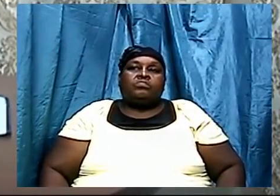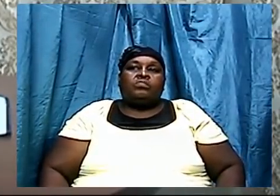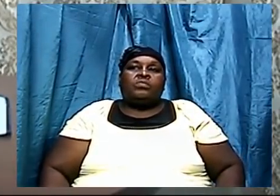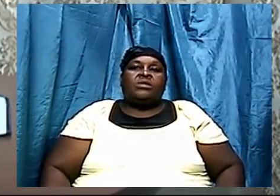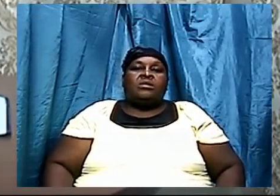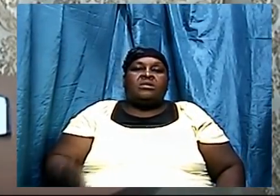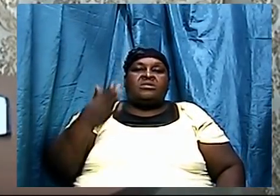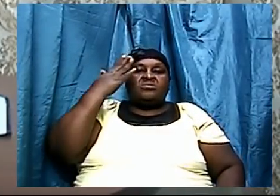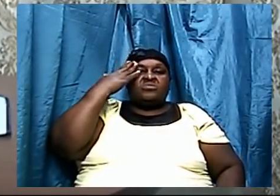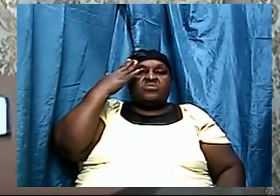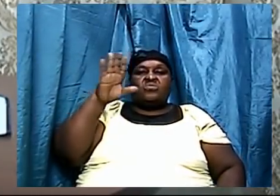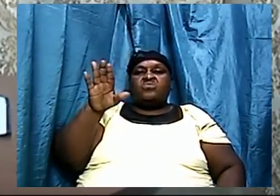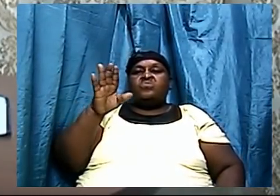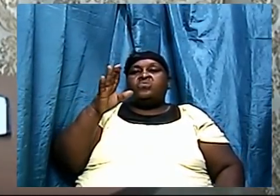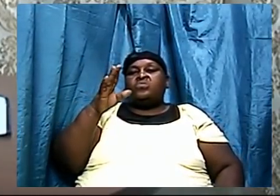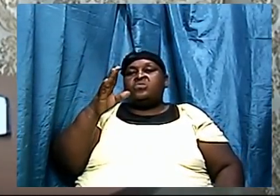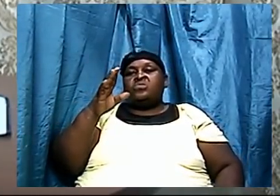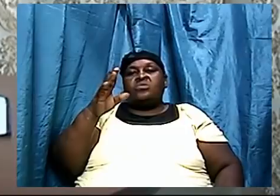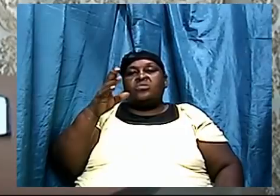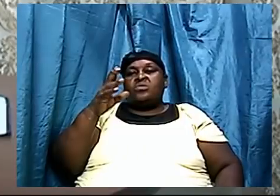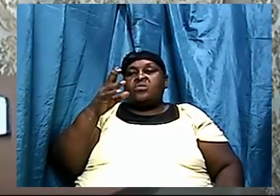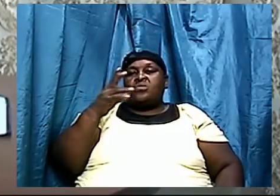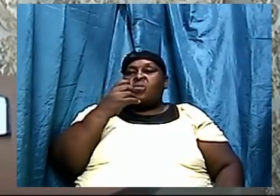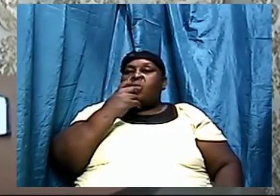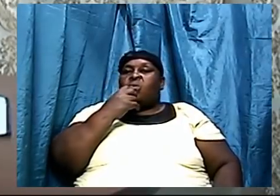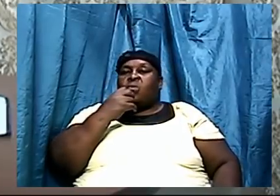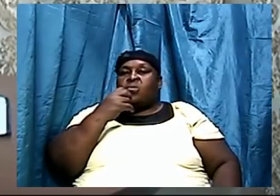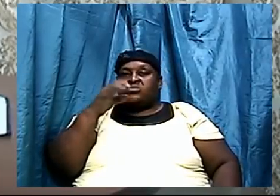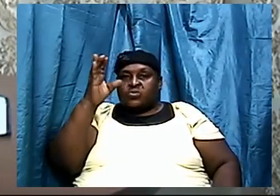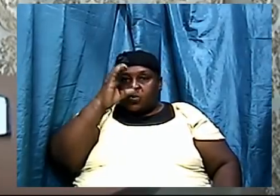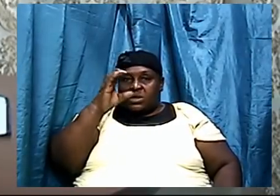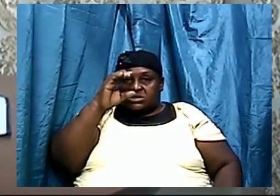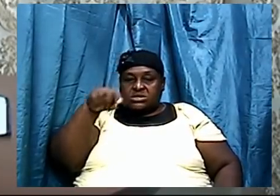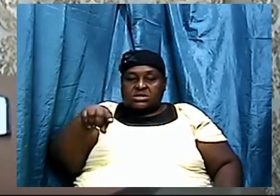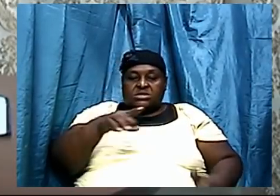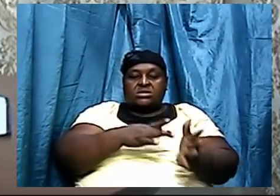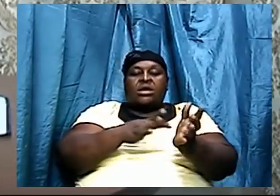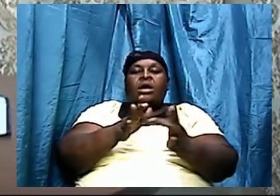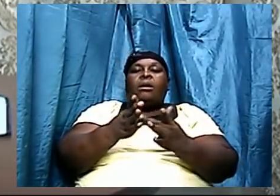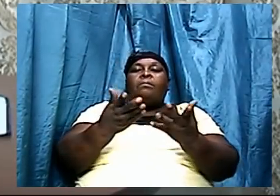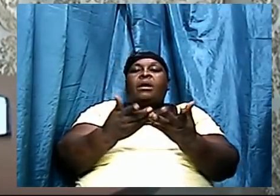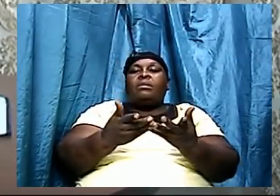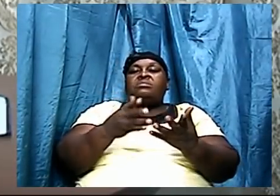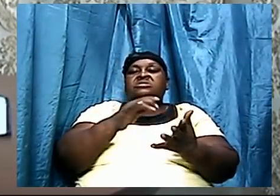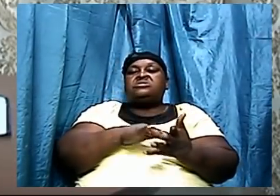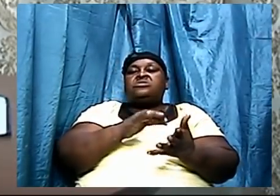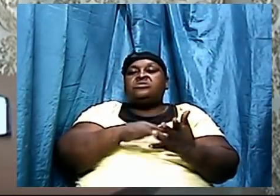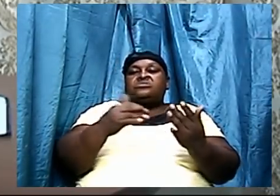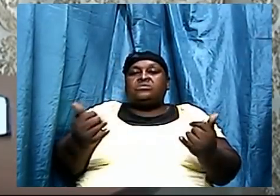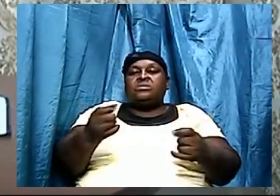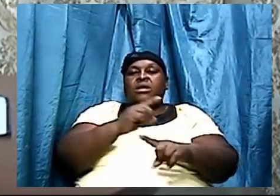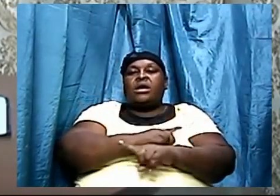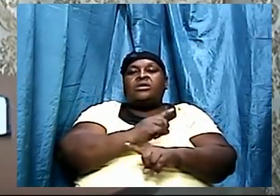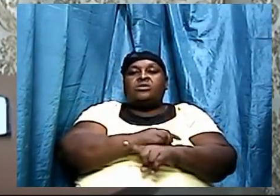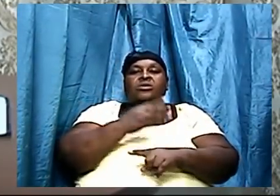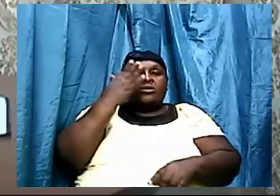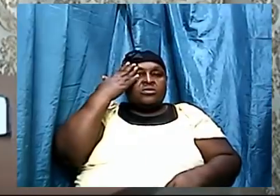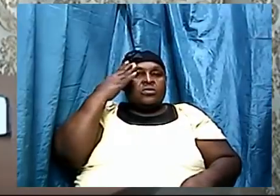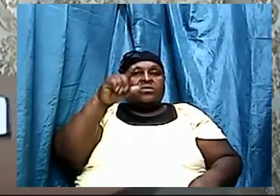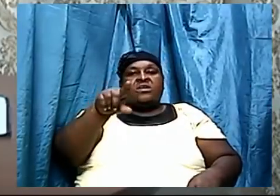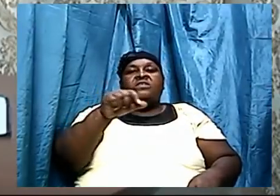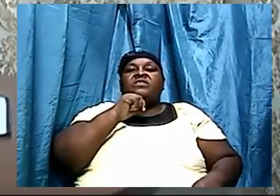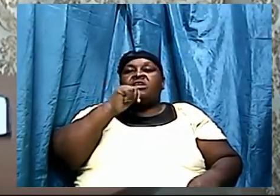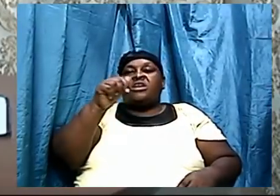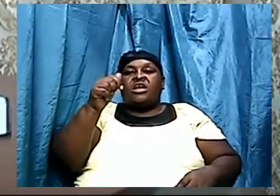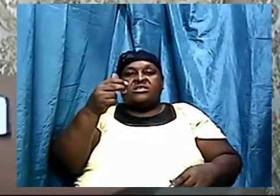I don't know who is watching this Bible study tonight I don't know if you are unsaved and you don't have the Holy Ghost I don't know if you are a person who just happened to